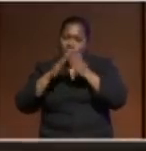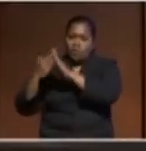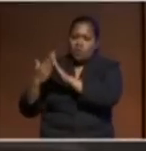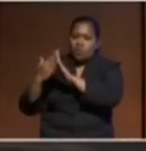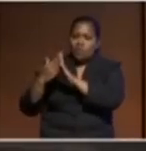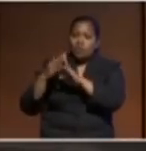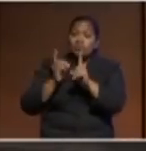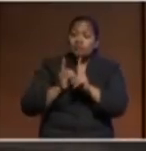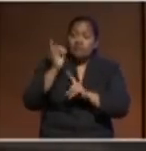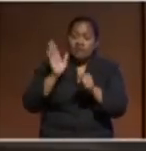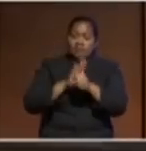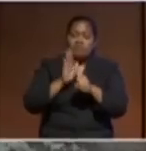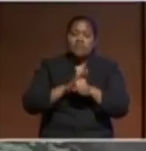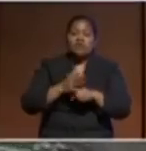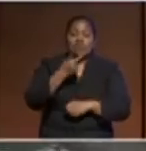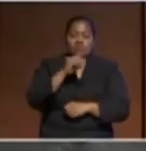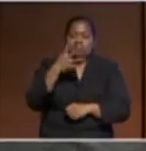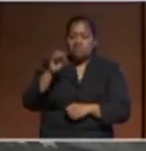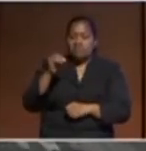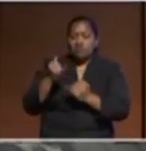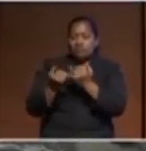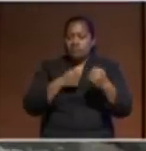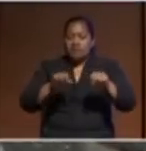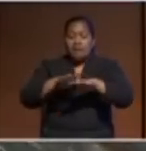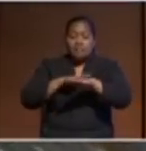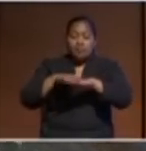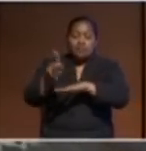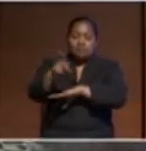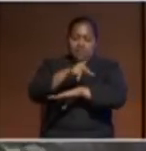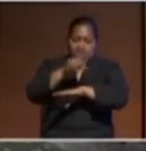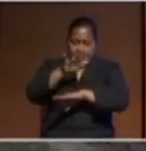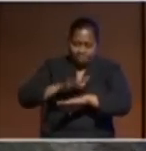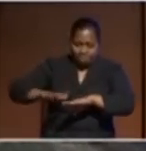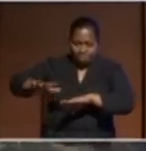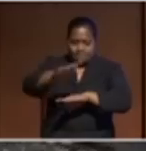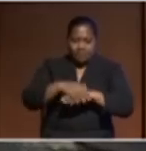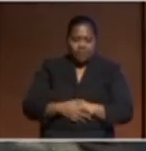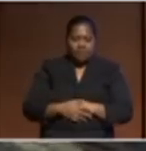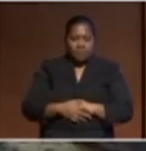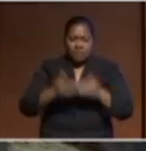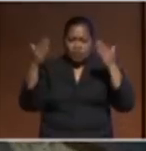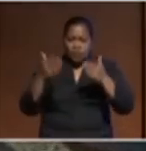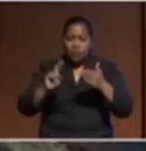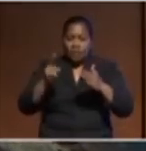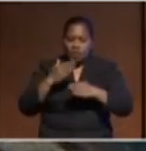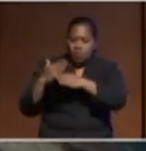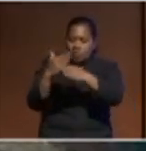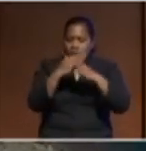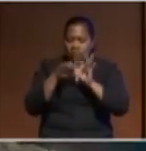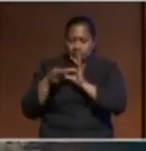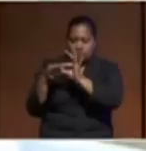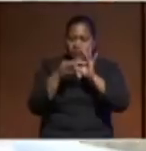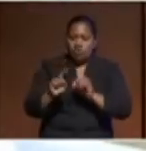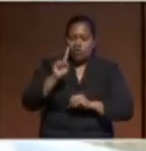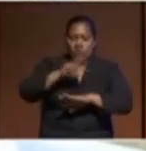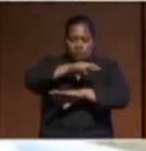strategy for the blue pacific continent the heart of the strategy is to work together as one region so we can embrace